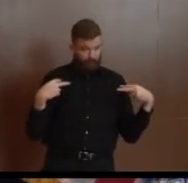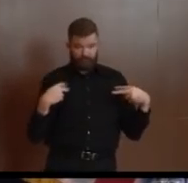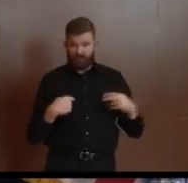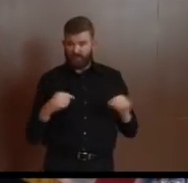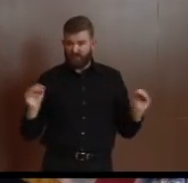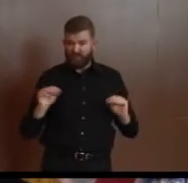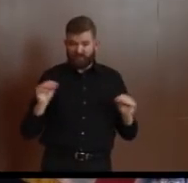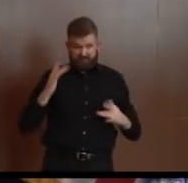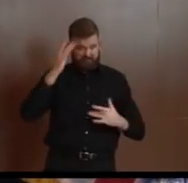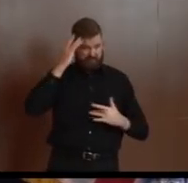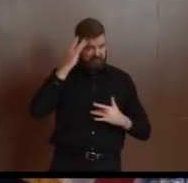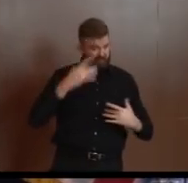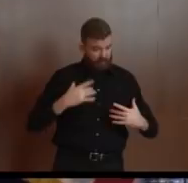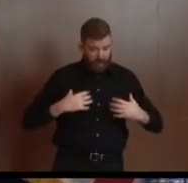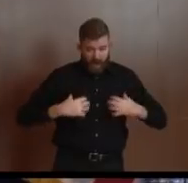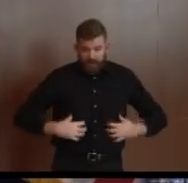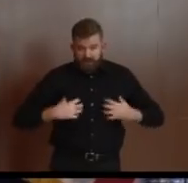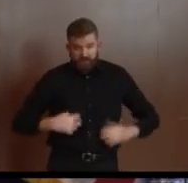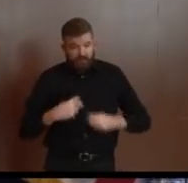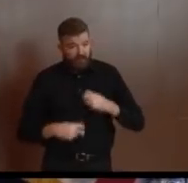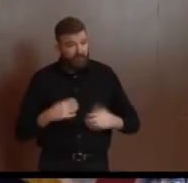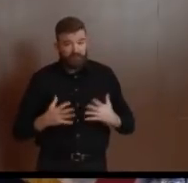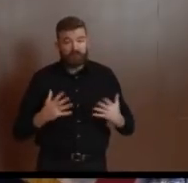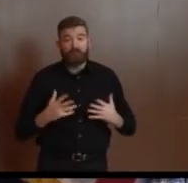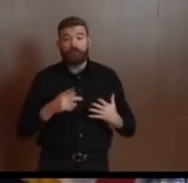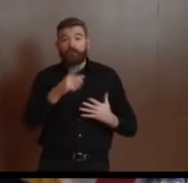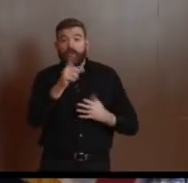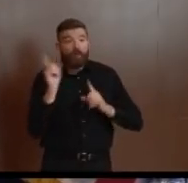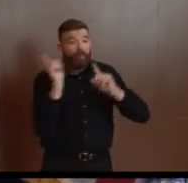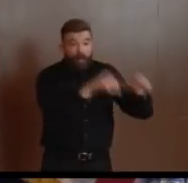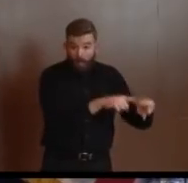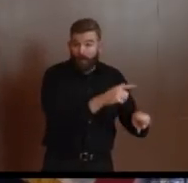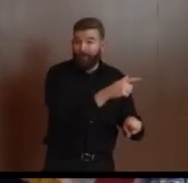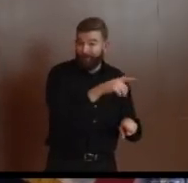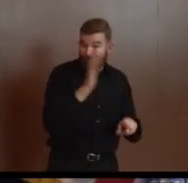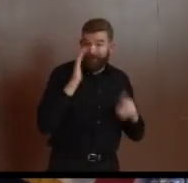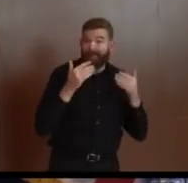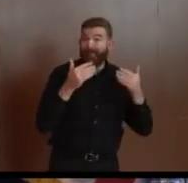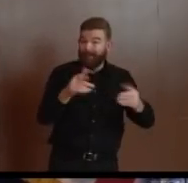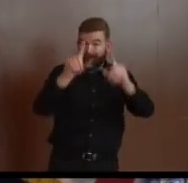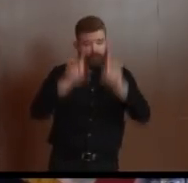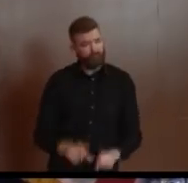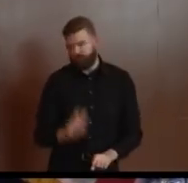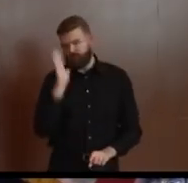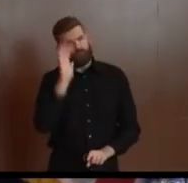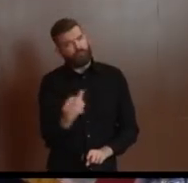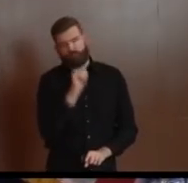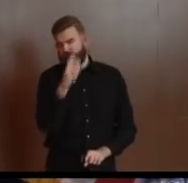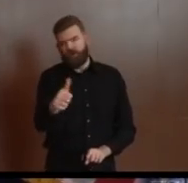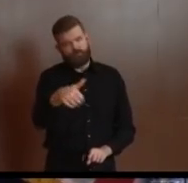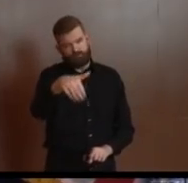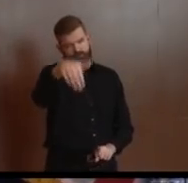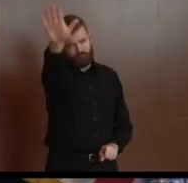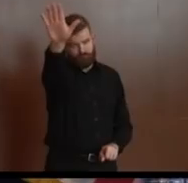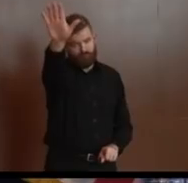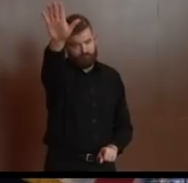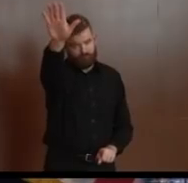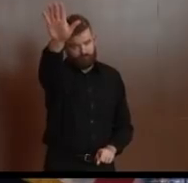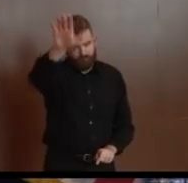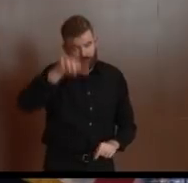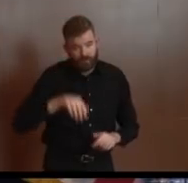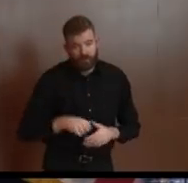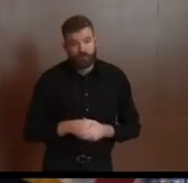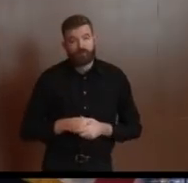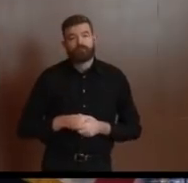will not be tested. We know there is pent-up demand. We get that. We understand that. And we are working as best we can to ensure that the